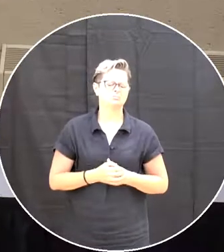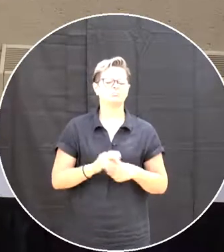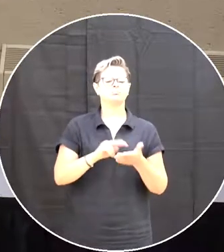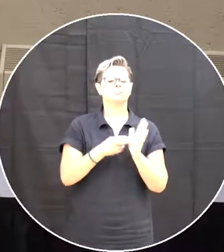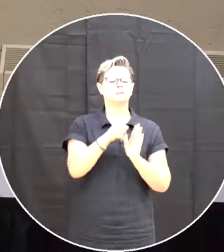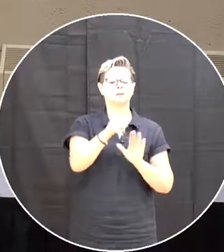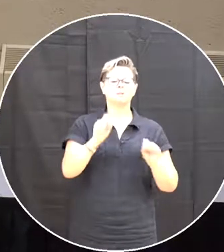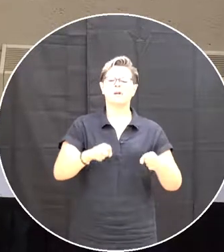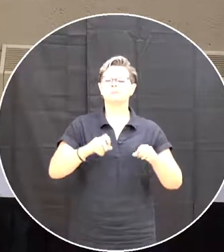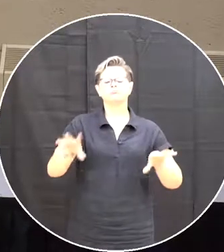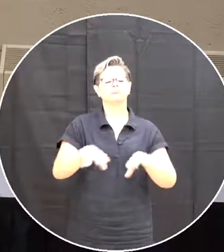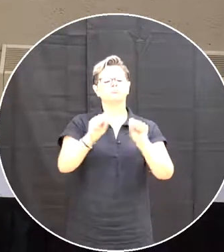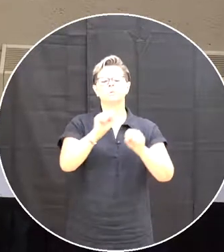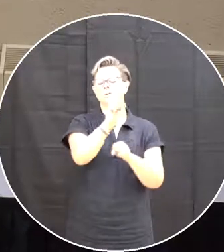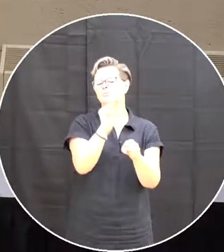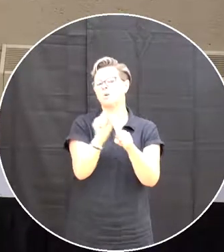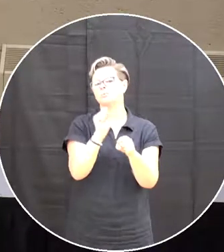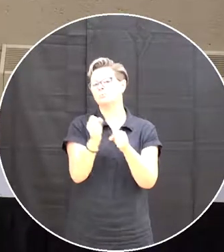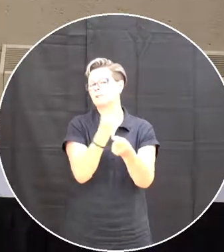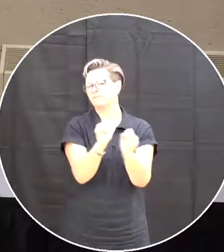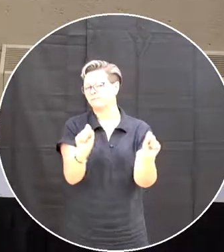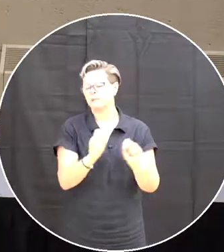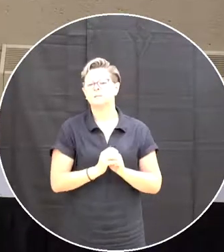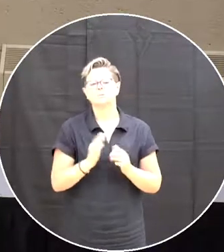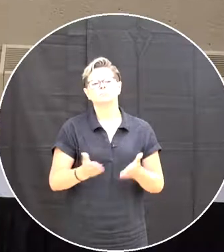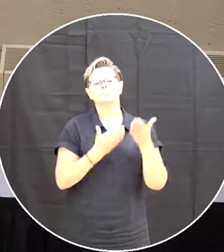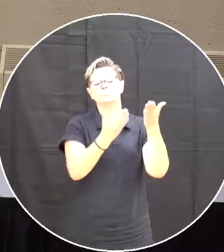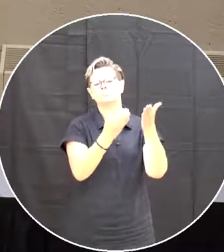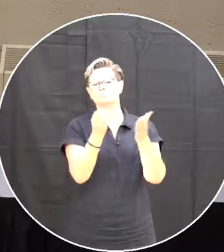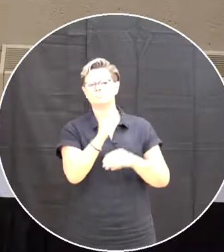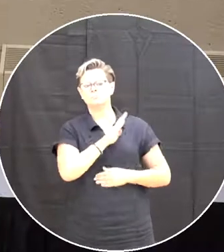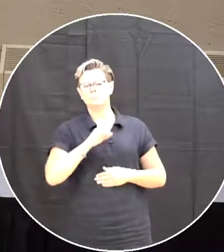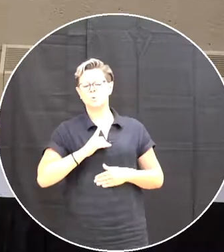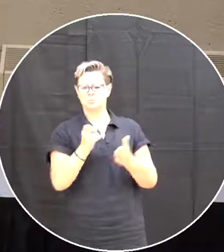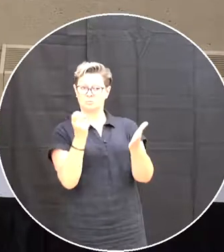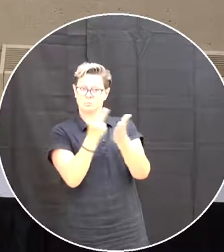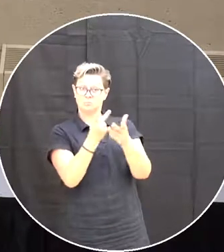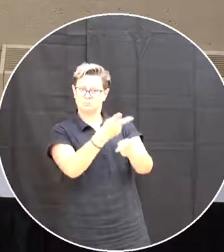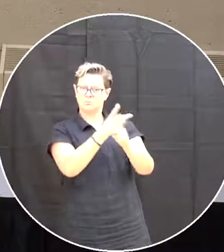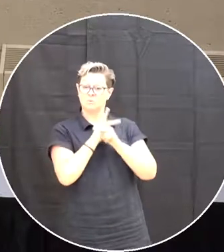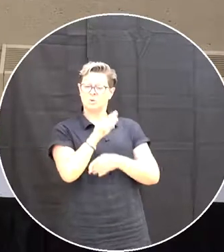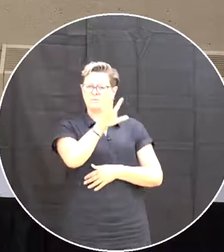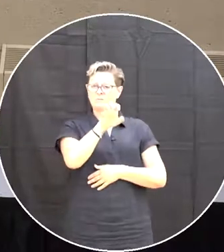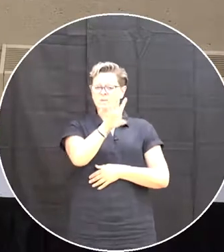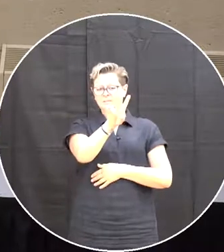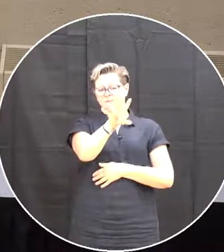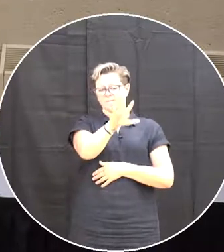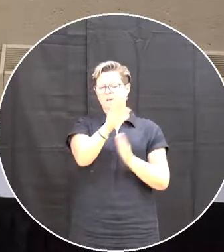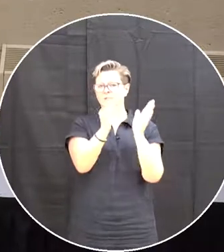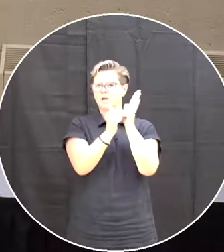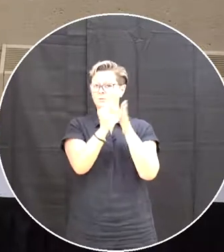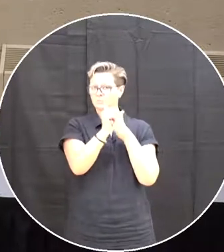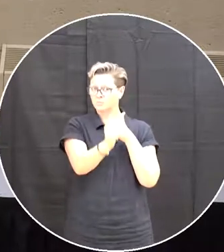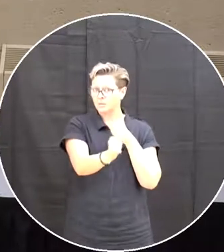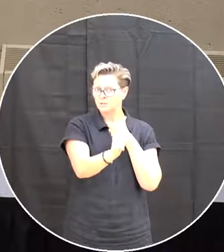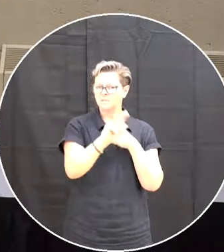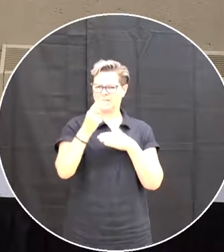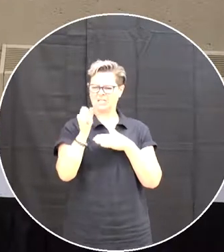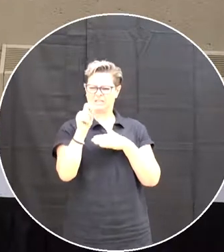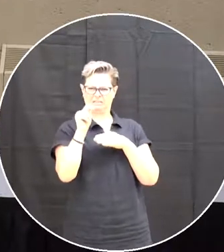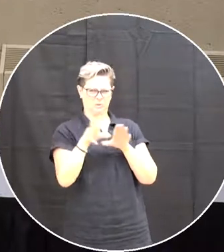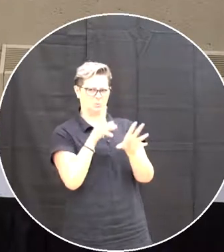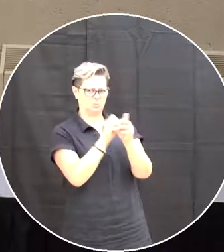properly So the motion is that the board approve the borrowing of $575,000 That's HST included